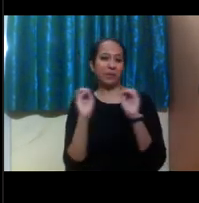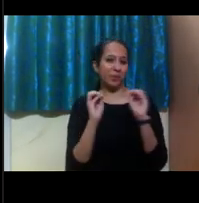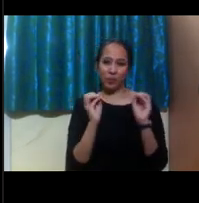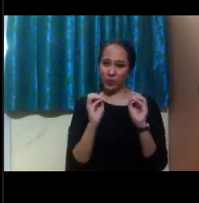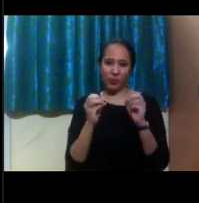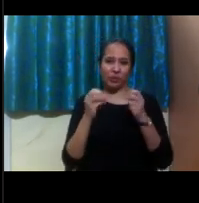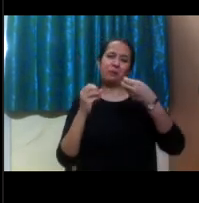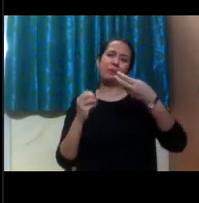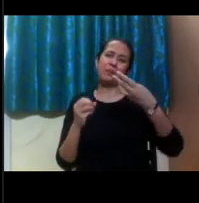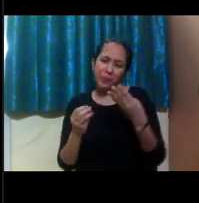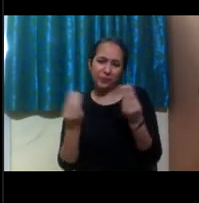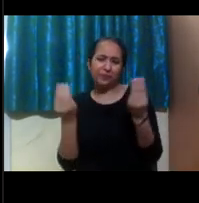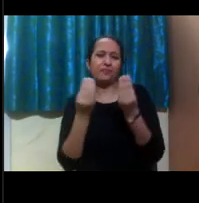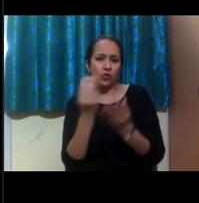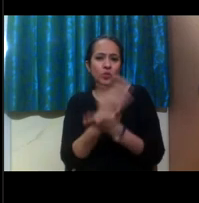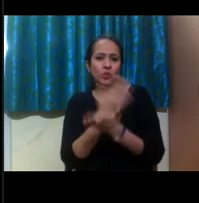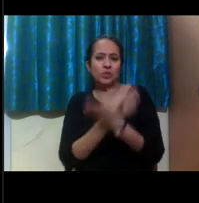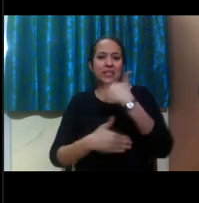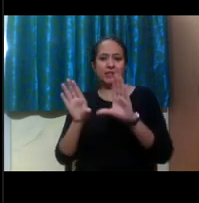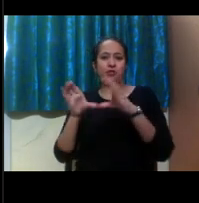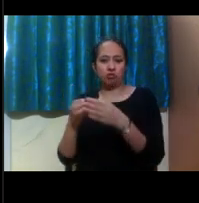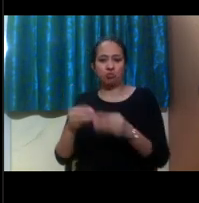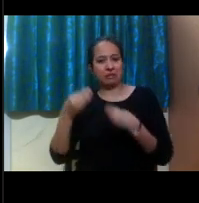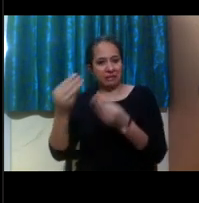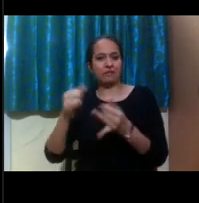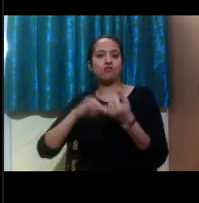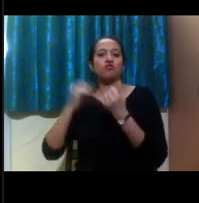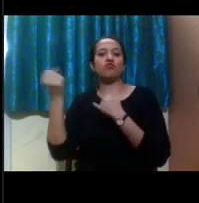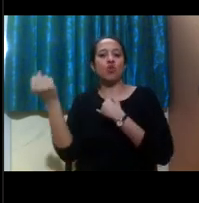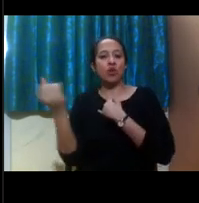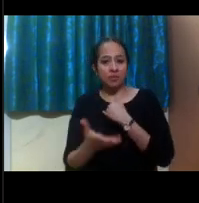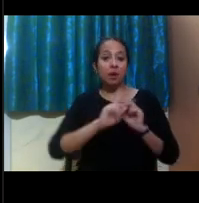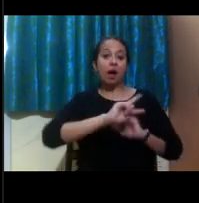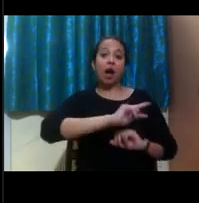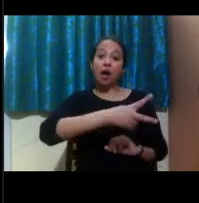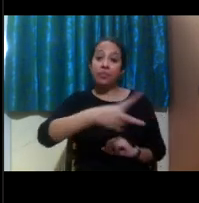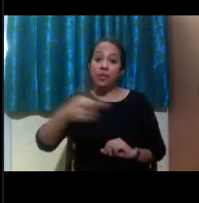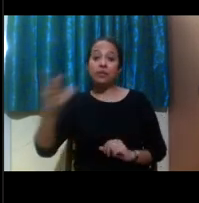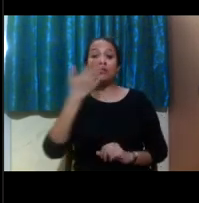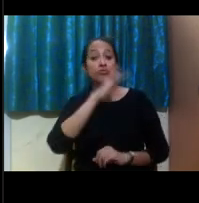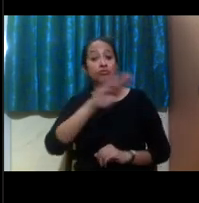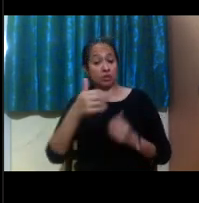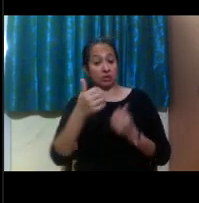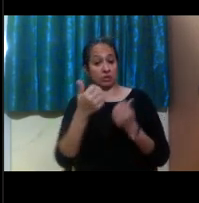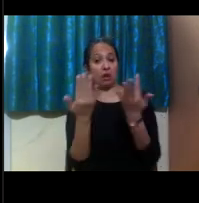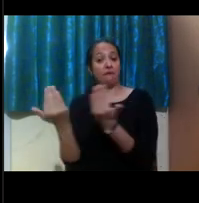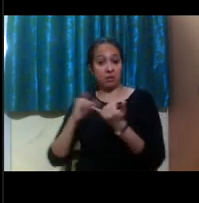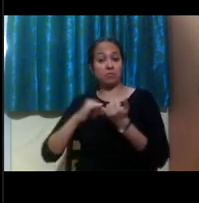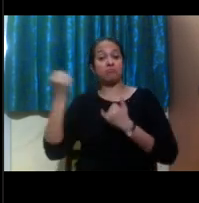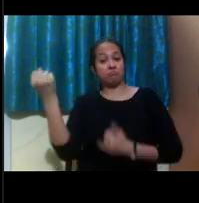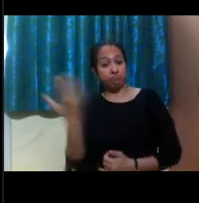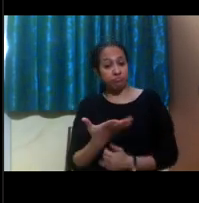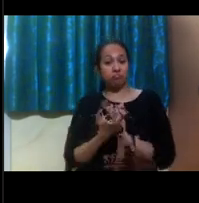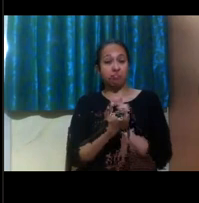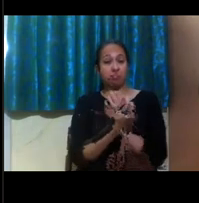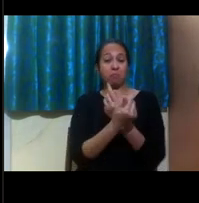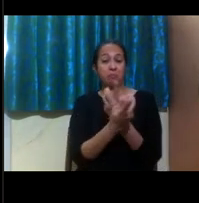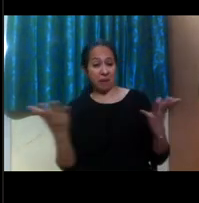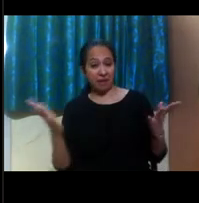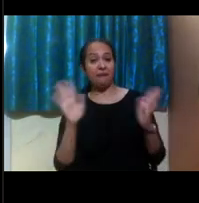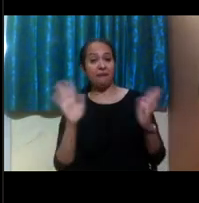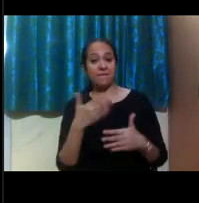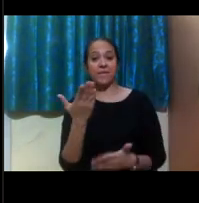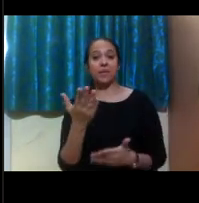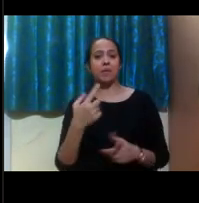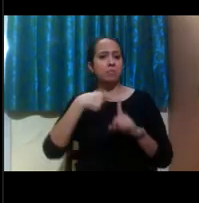students with disabilities, but there's scholarships for all students. And many of those scholarships are searching for people with disabilities because